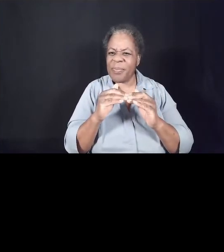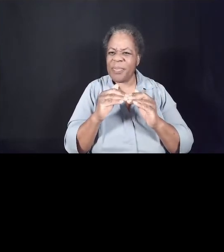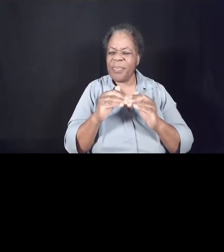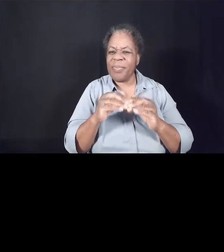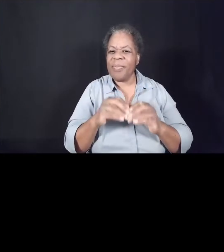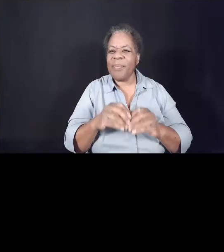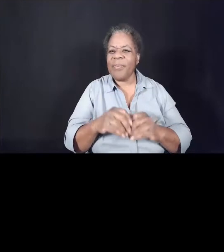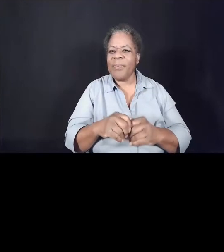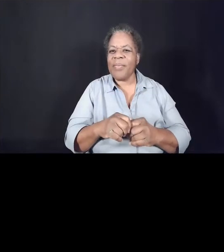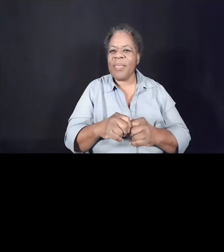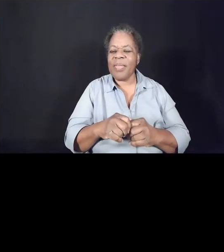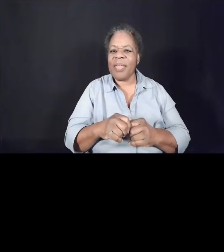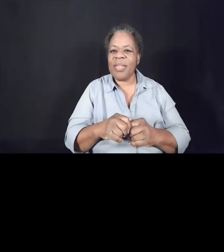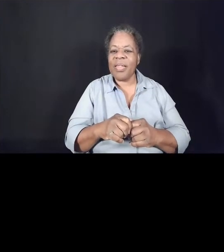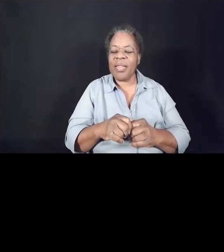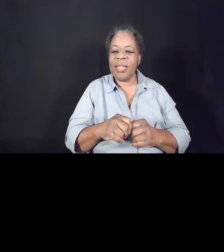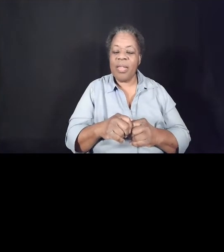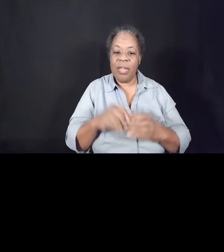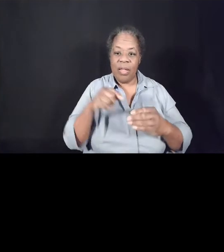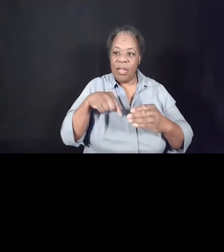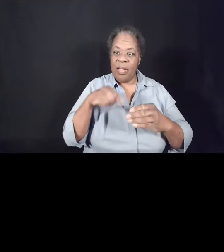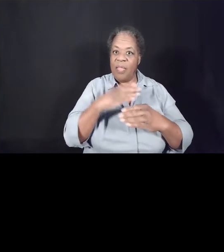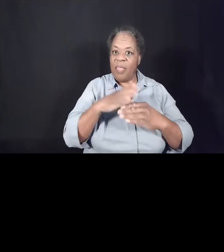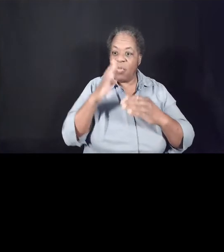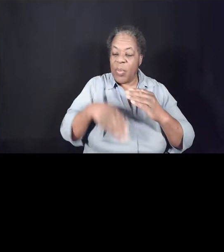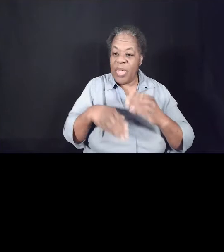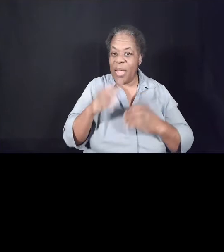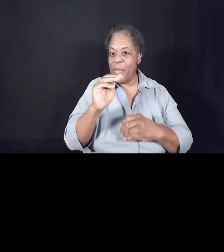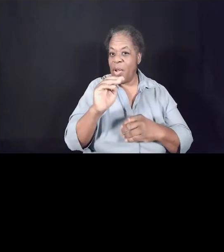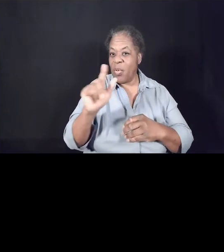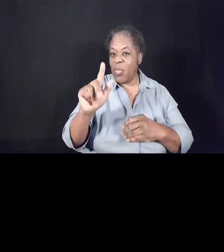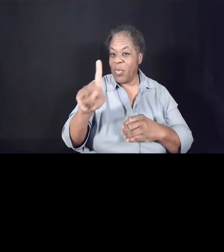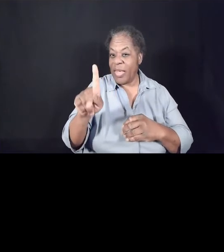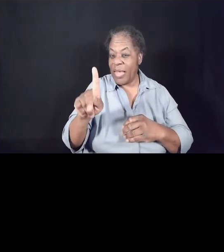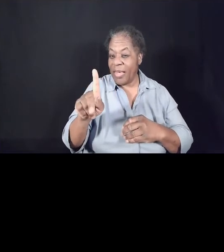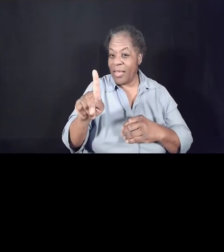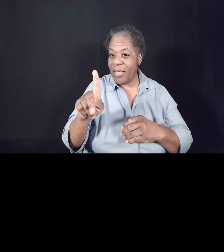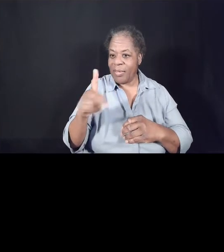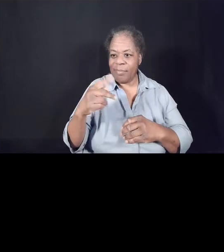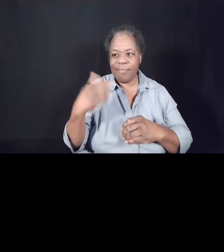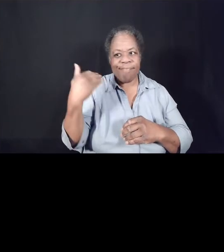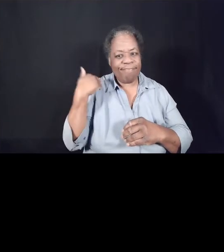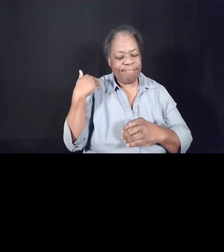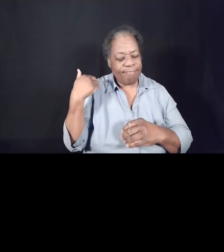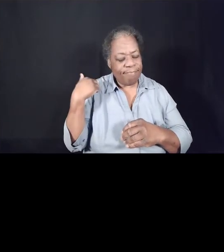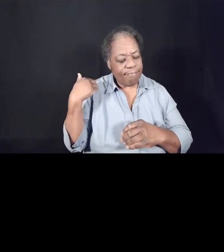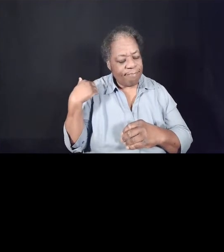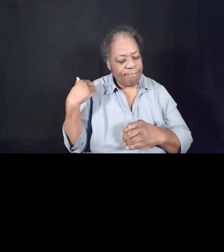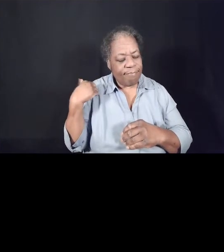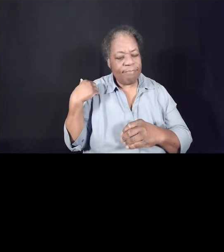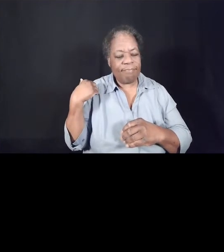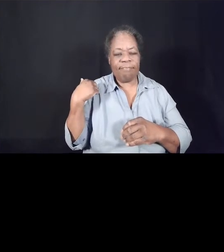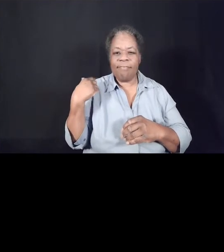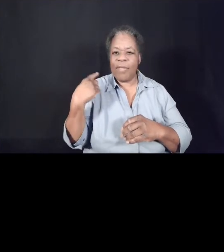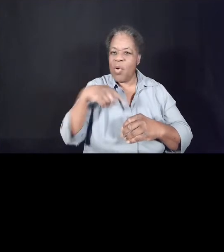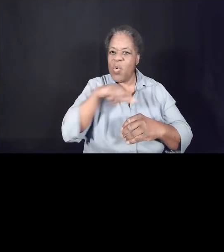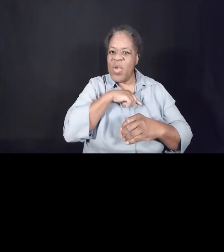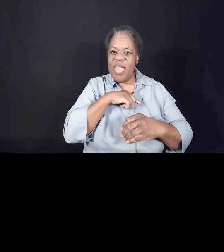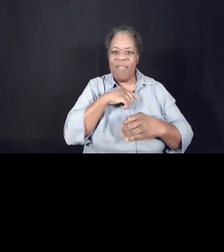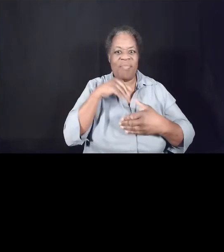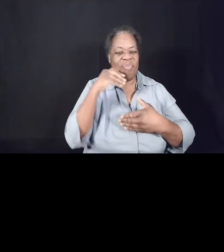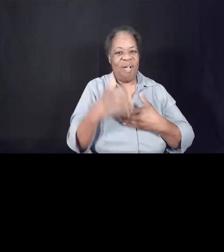And on this Martin Luther King Jr. weekend, we're reminded that while we have made progress